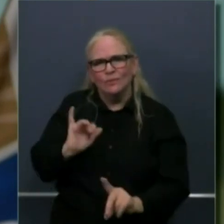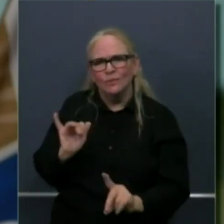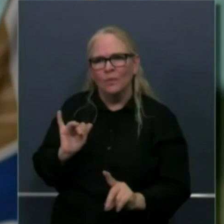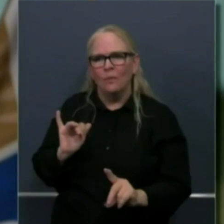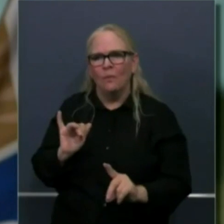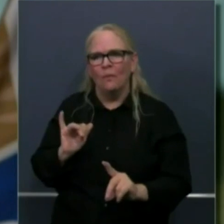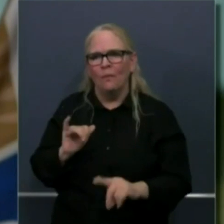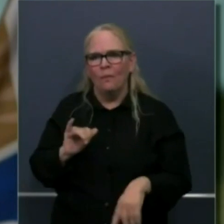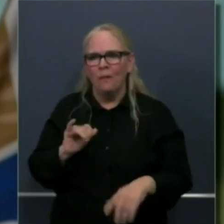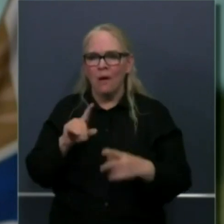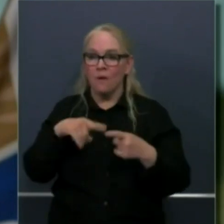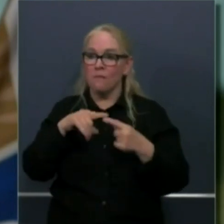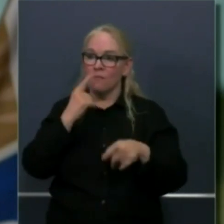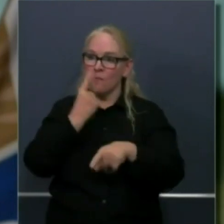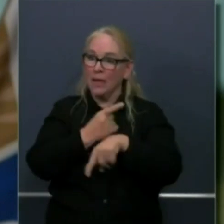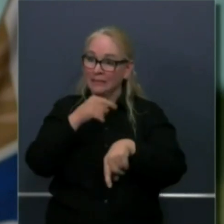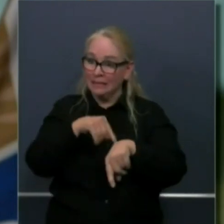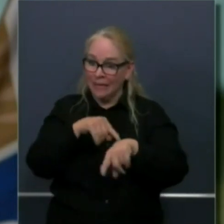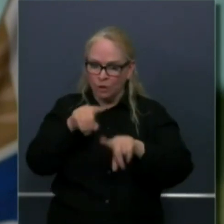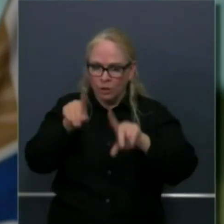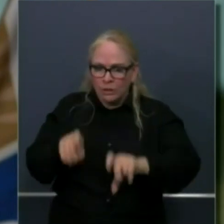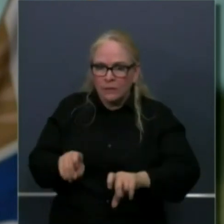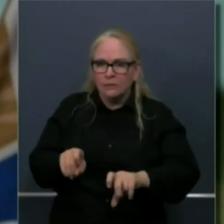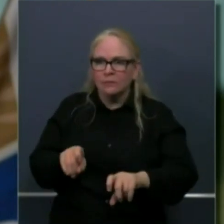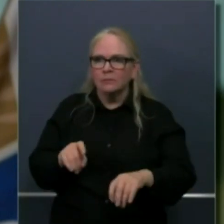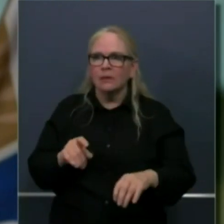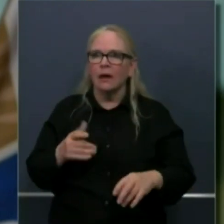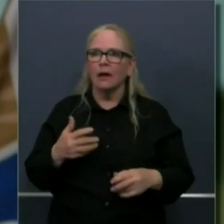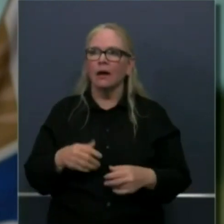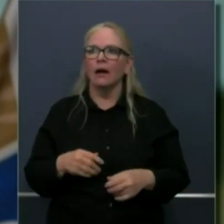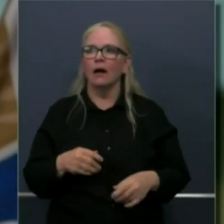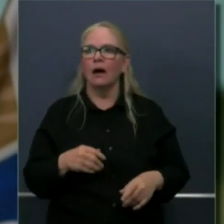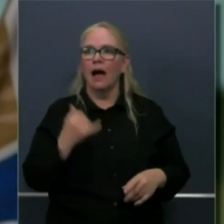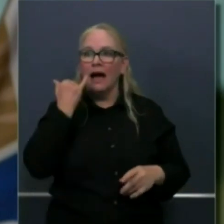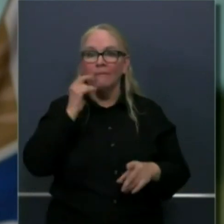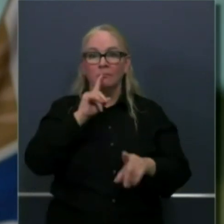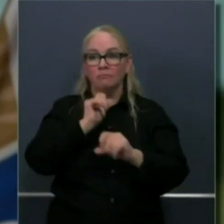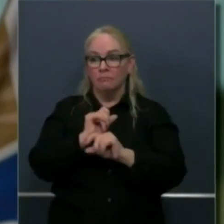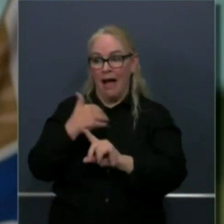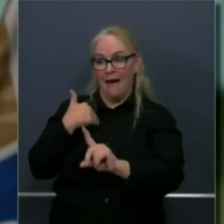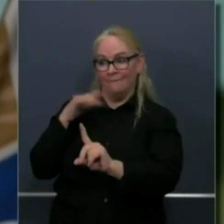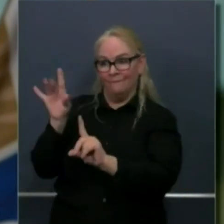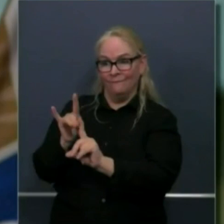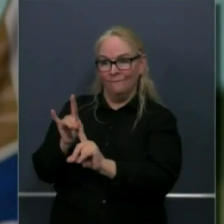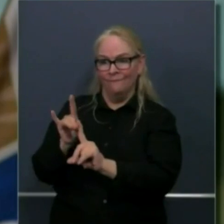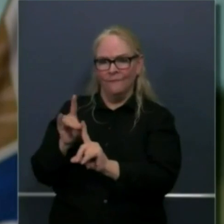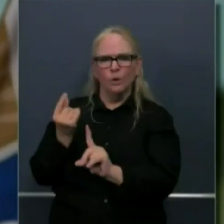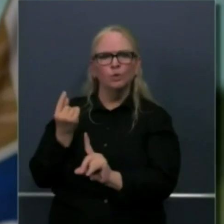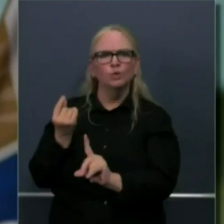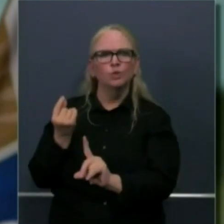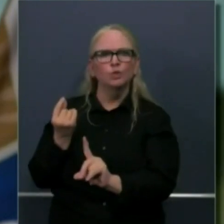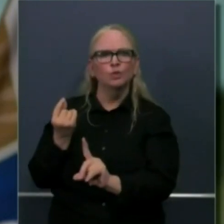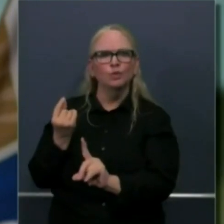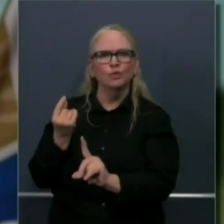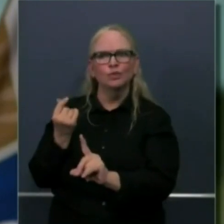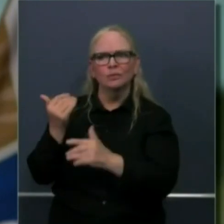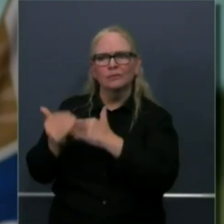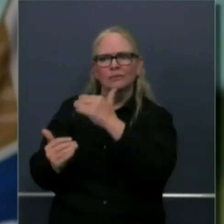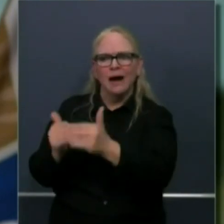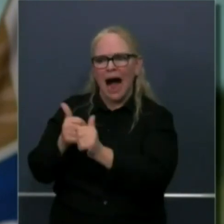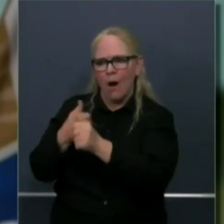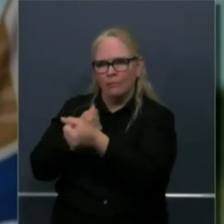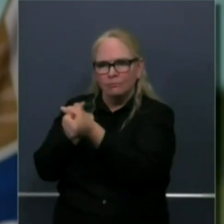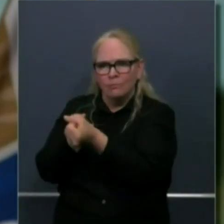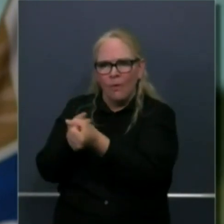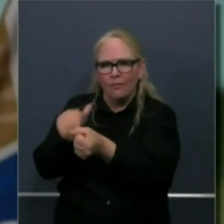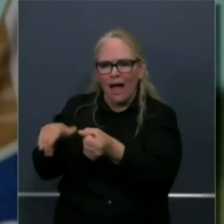and how to manage the number of positive tests that we discover? How to adequately support patients and